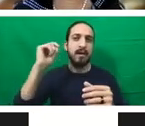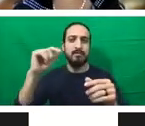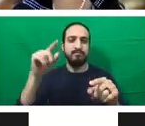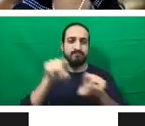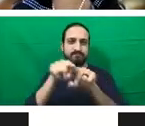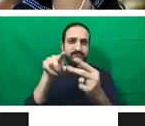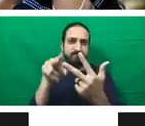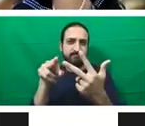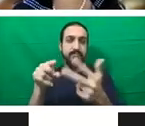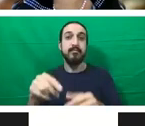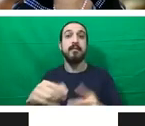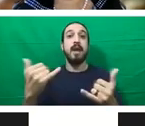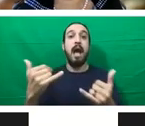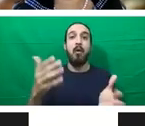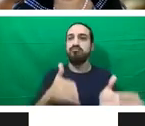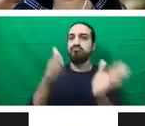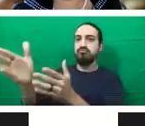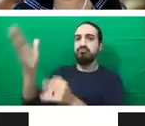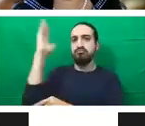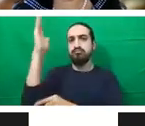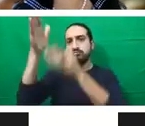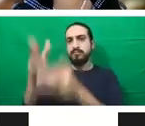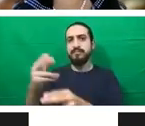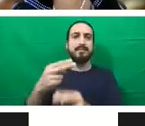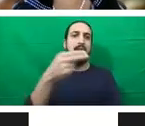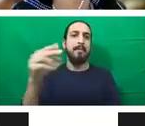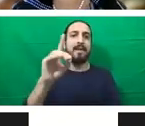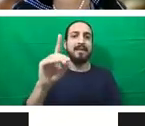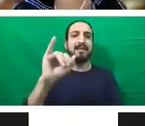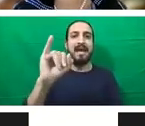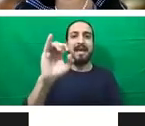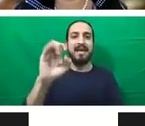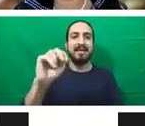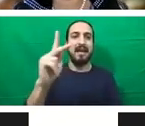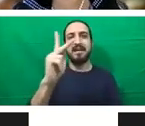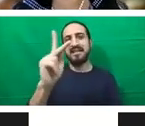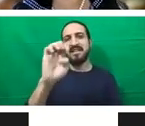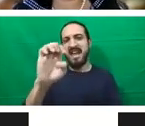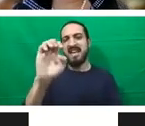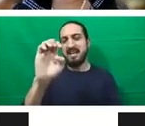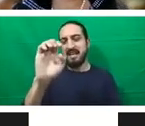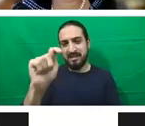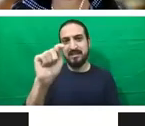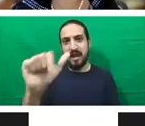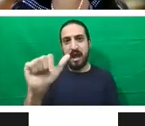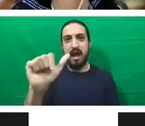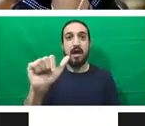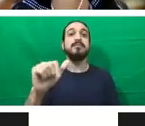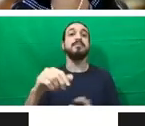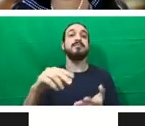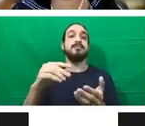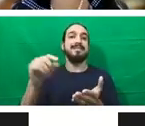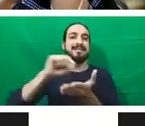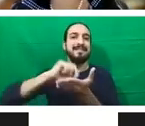voiceless, the Assistant Secretary-General and UNFPA's Deputy Executive Director for Programs, Ms.